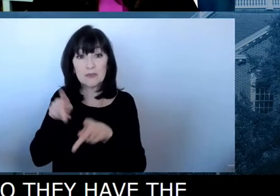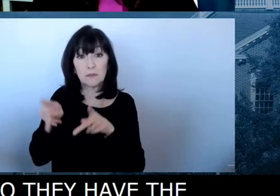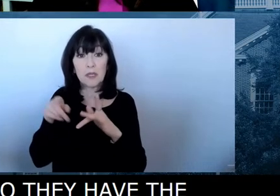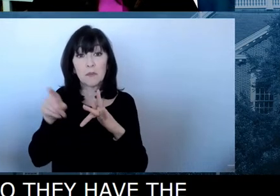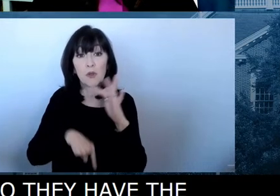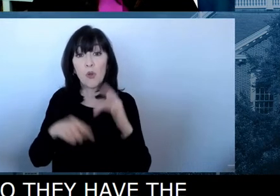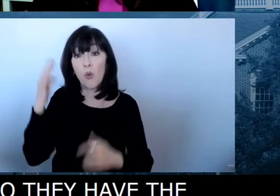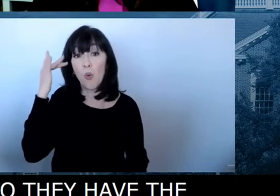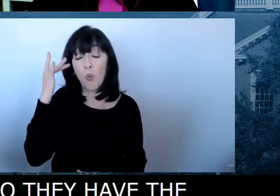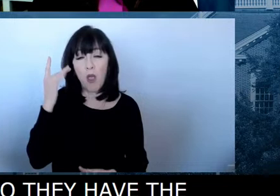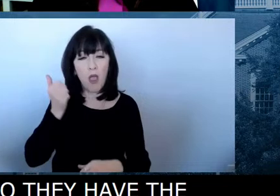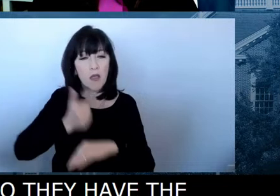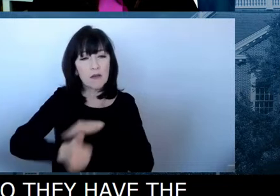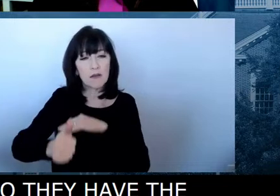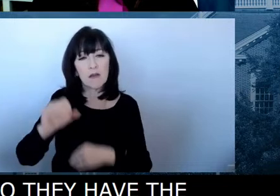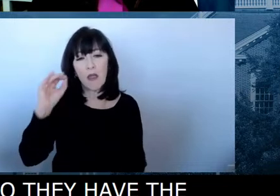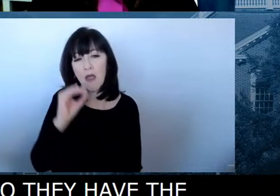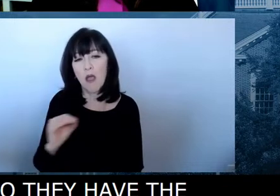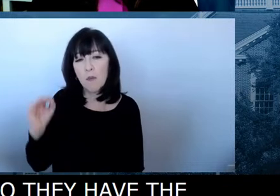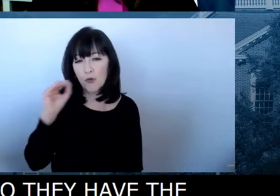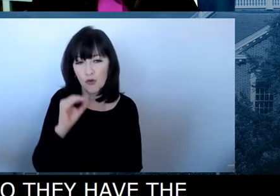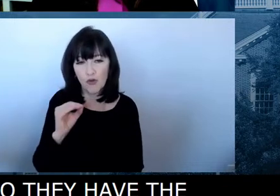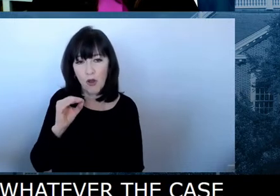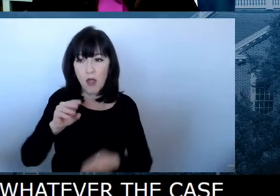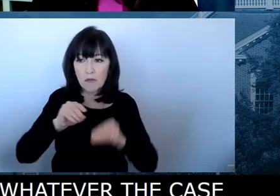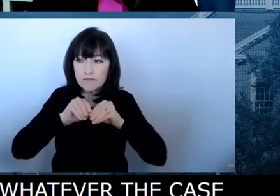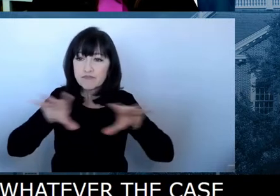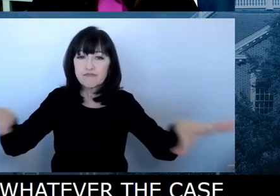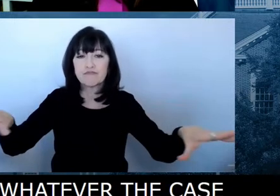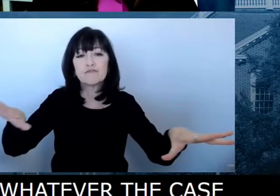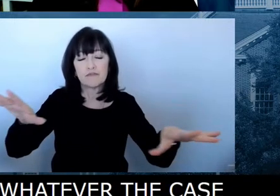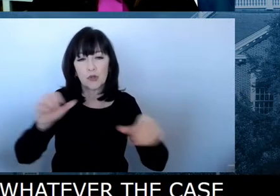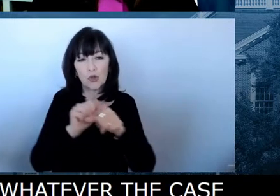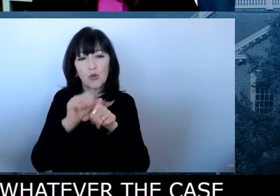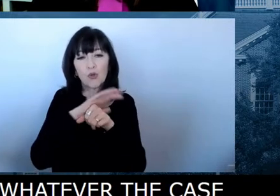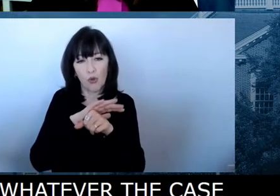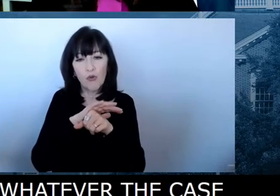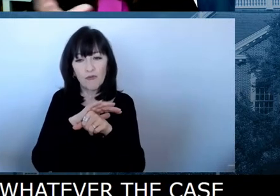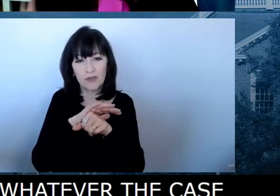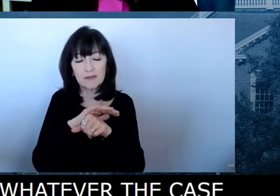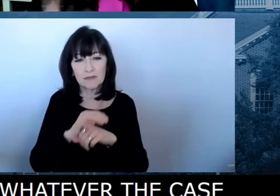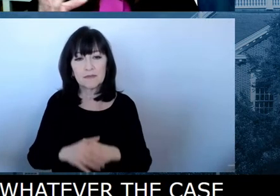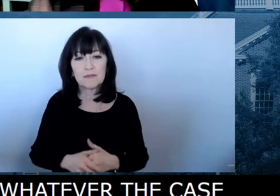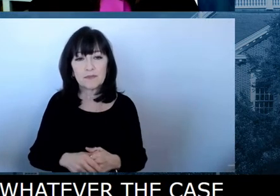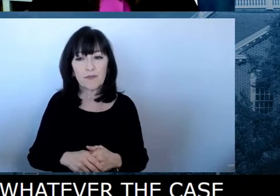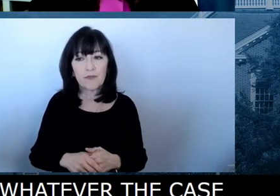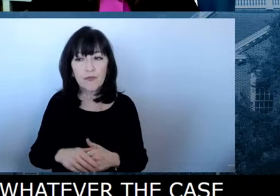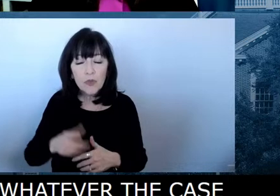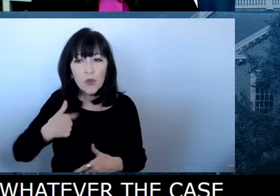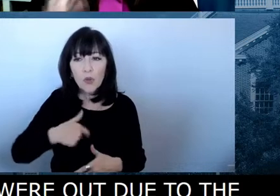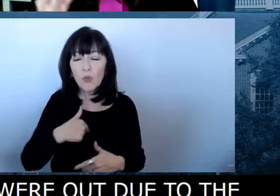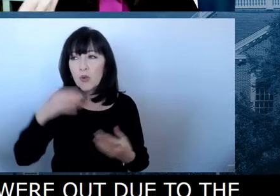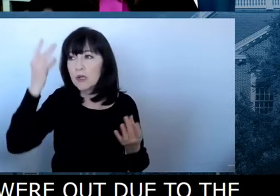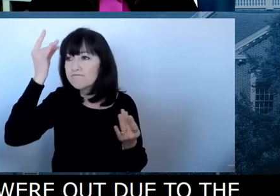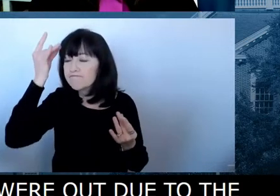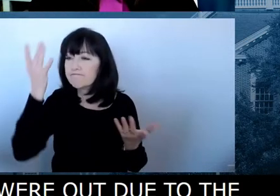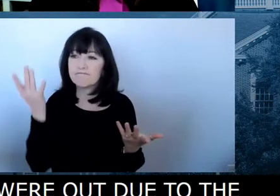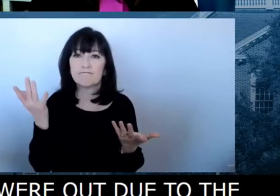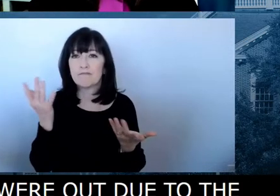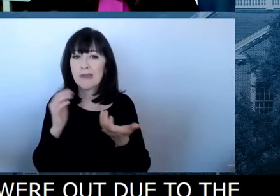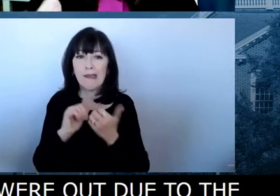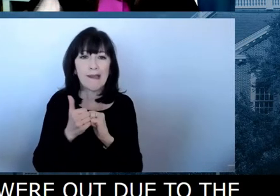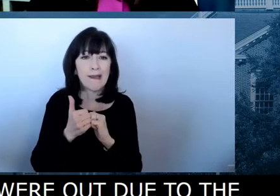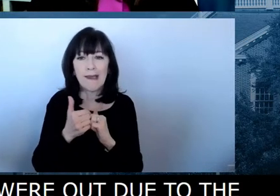Omicron surge. Uh, and so that was again, really the matchmaking was done to say, well, what are facilities that have